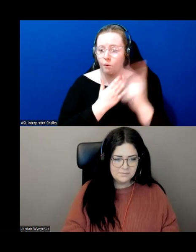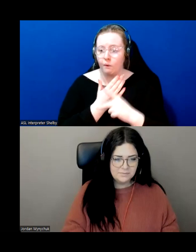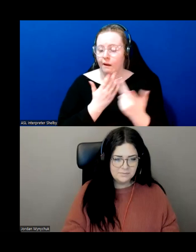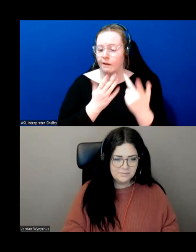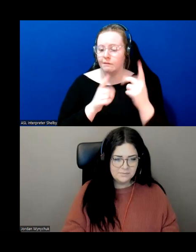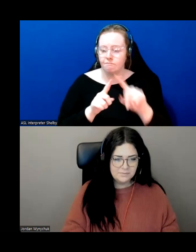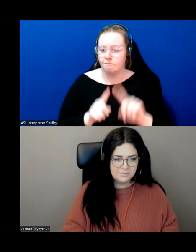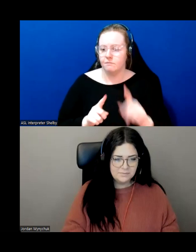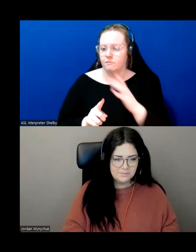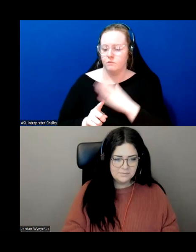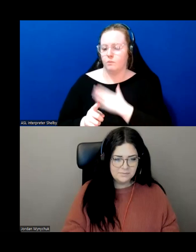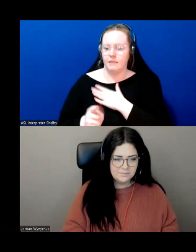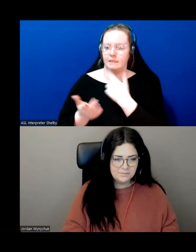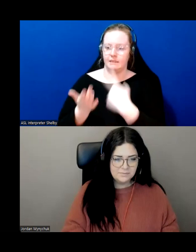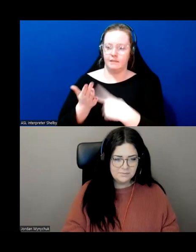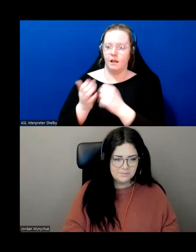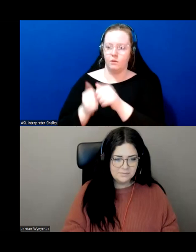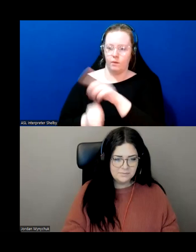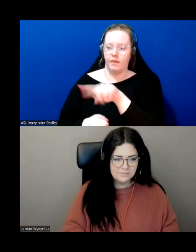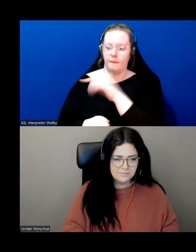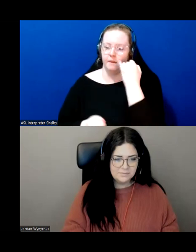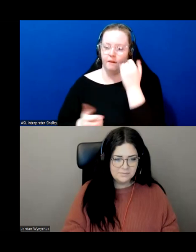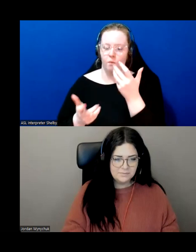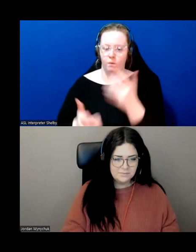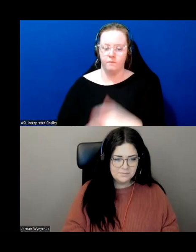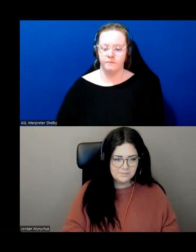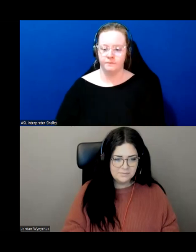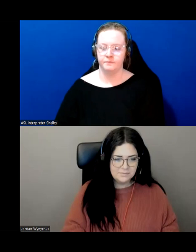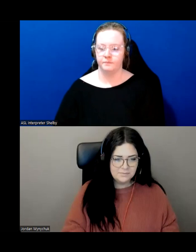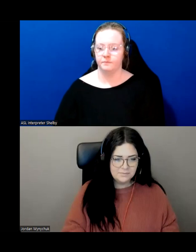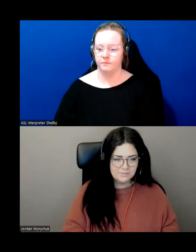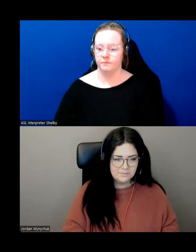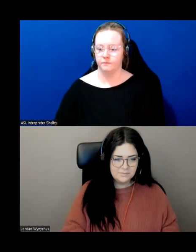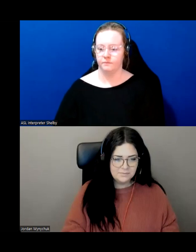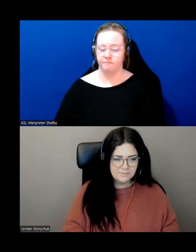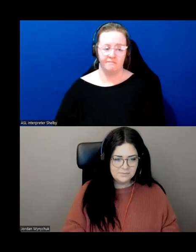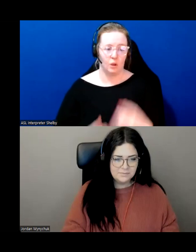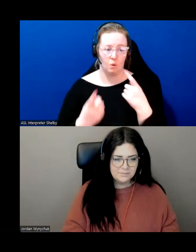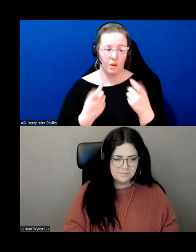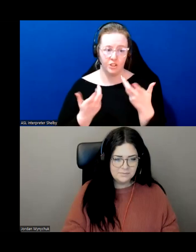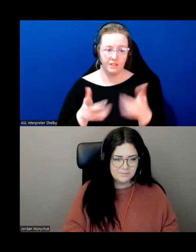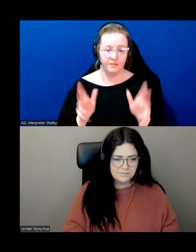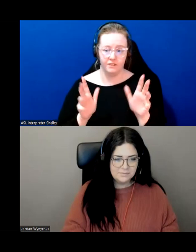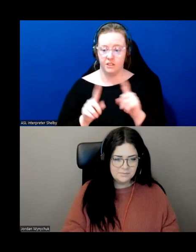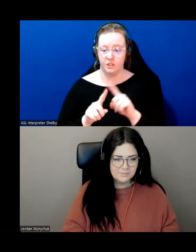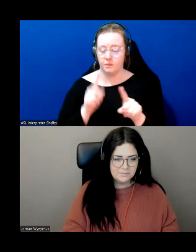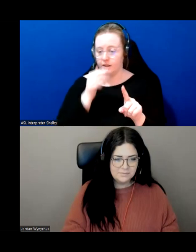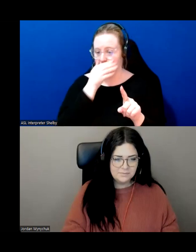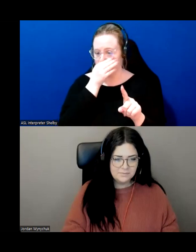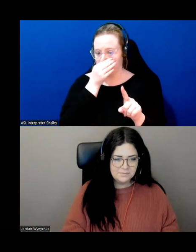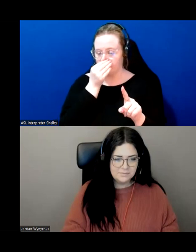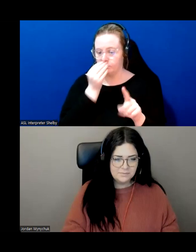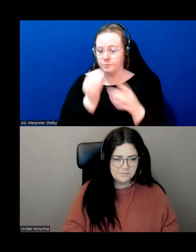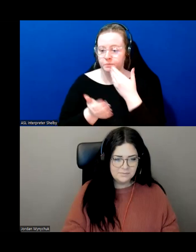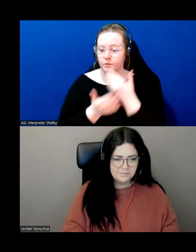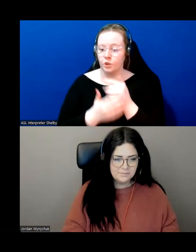it with with them if you get the opportunity that's it for questions but you uh you monday you say good tip